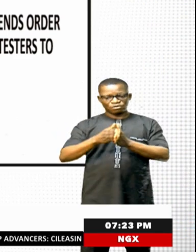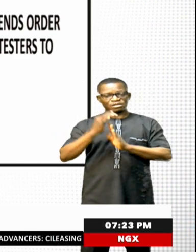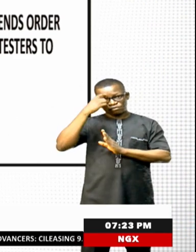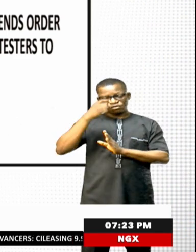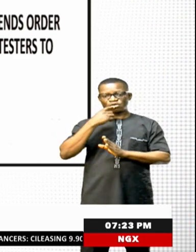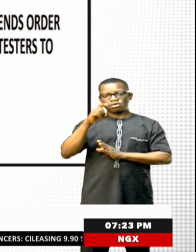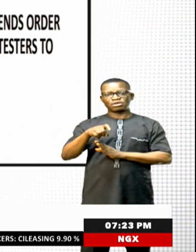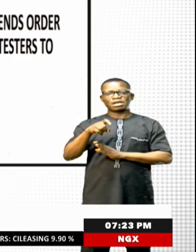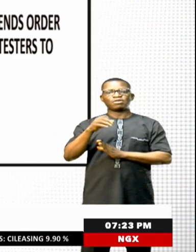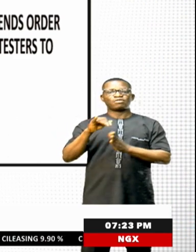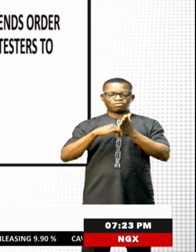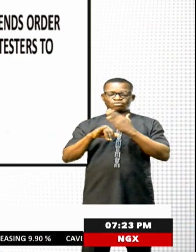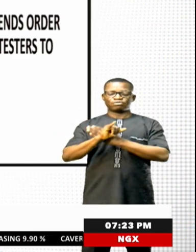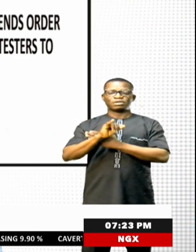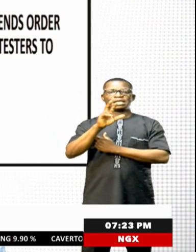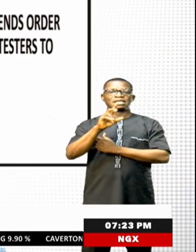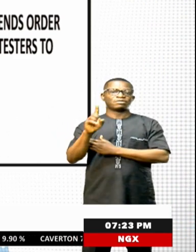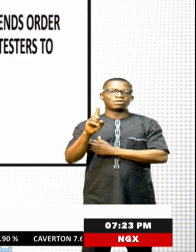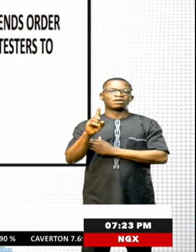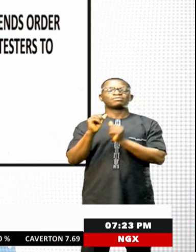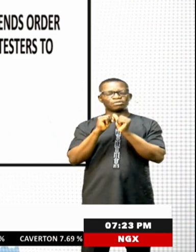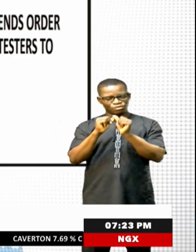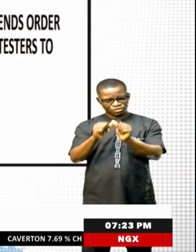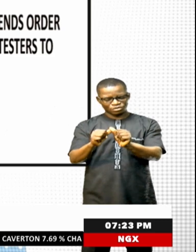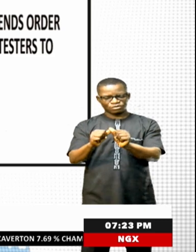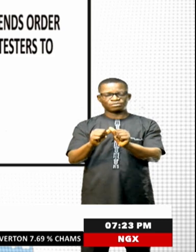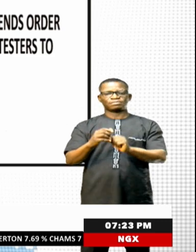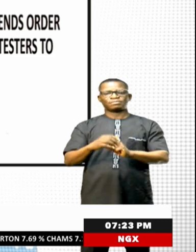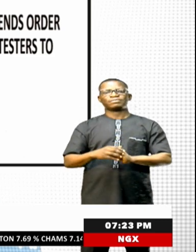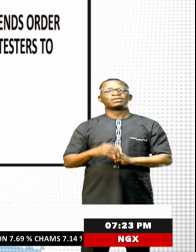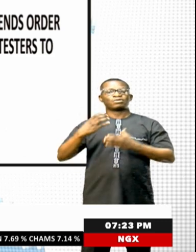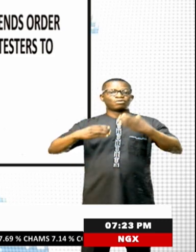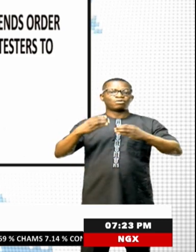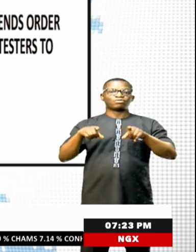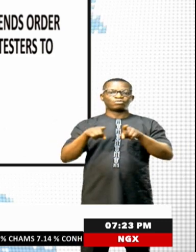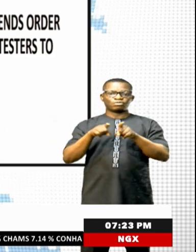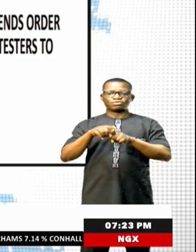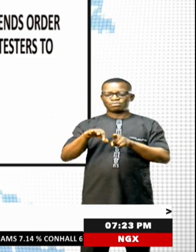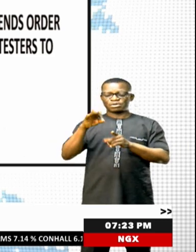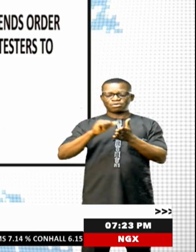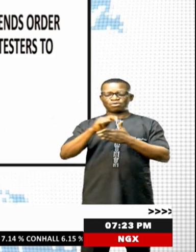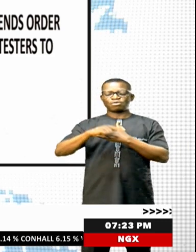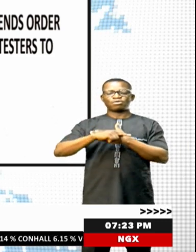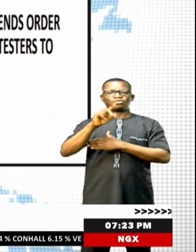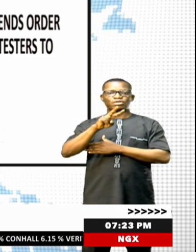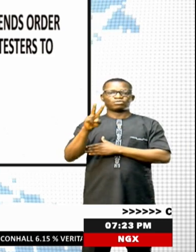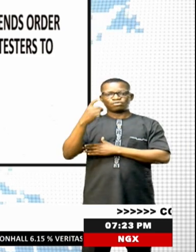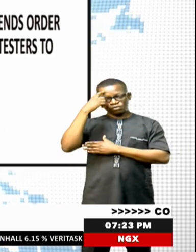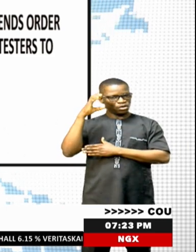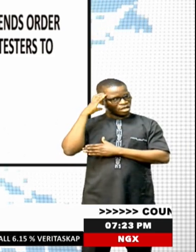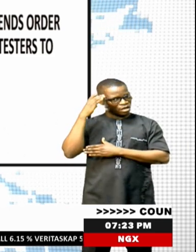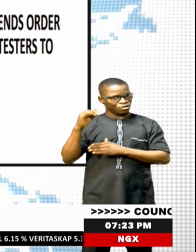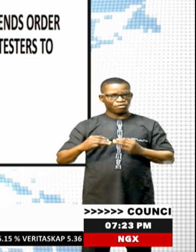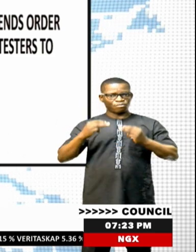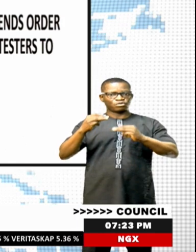of July 31 remained valid and in force. The court subsequently fixed August 22 for hearing of the motion